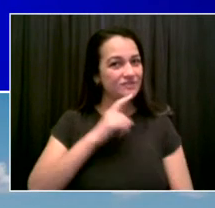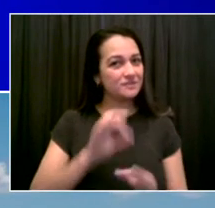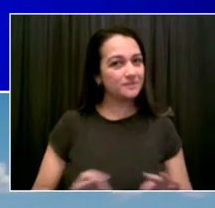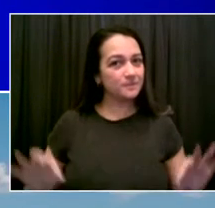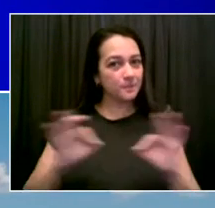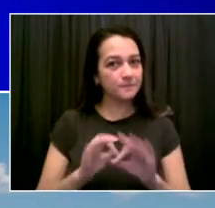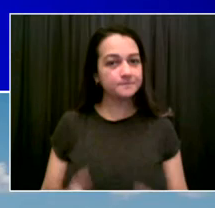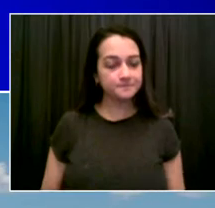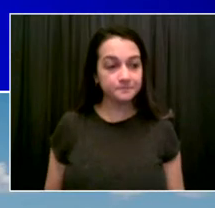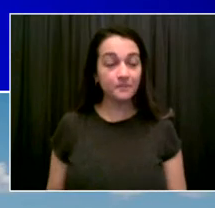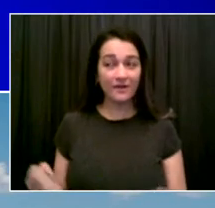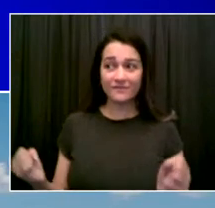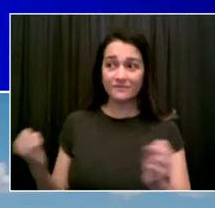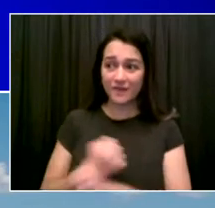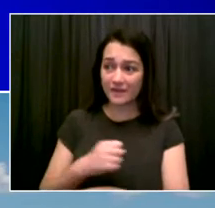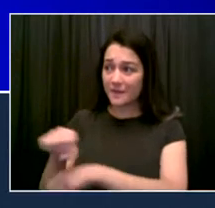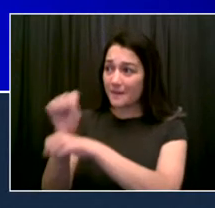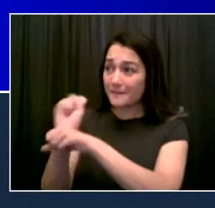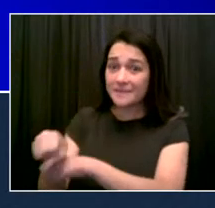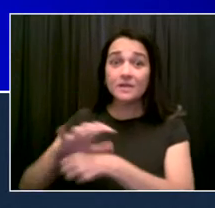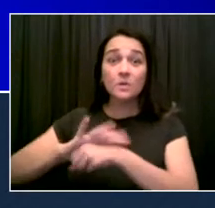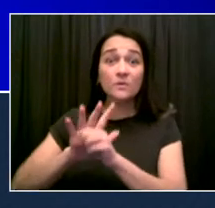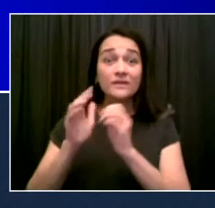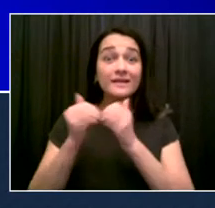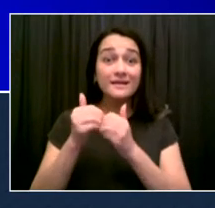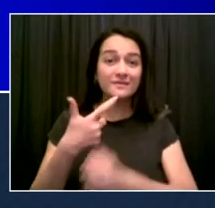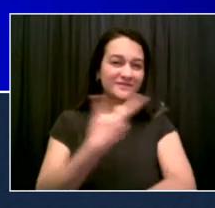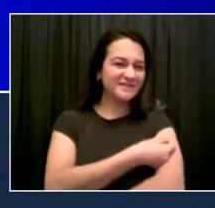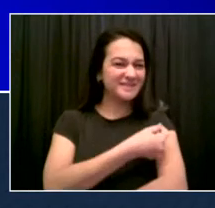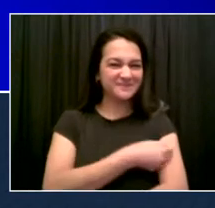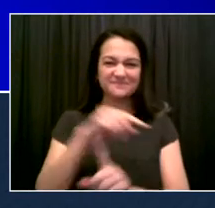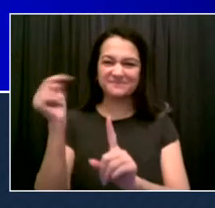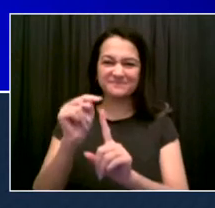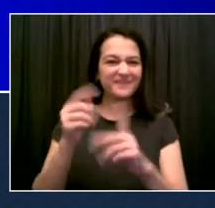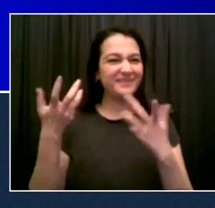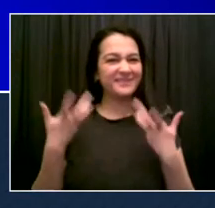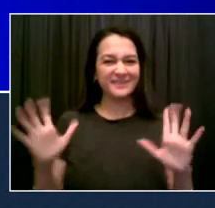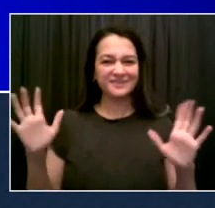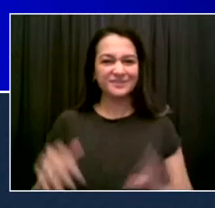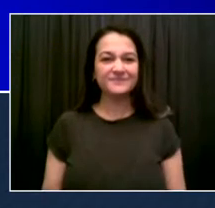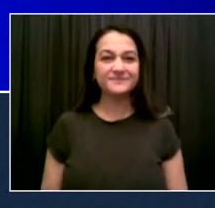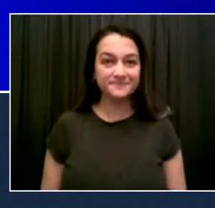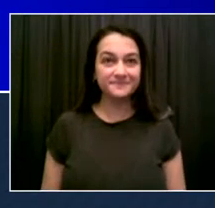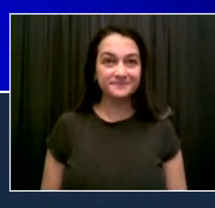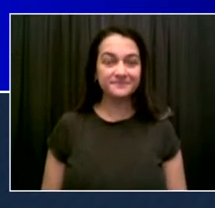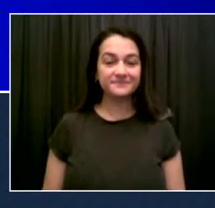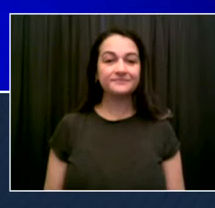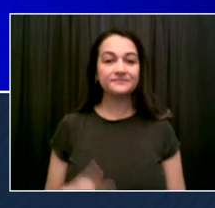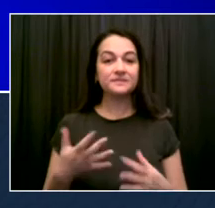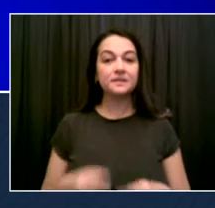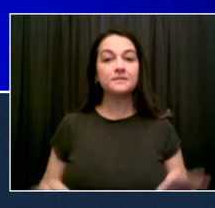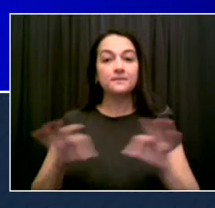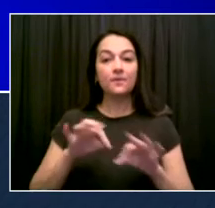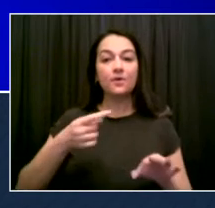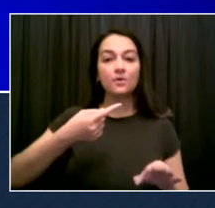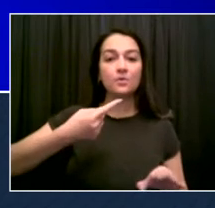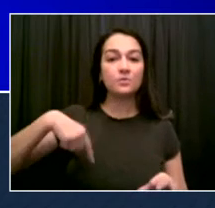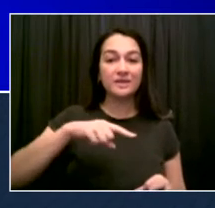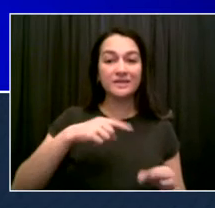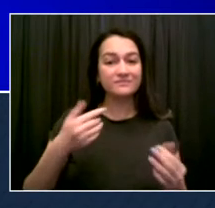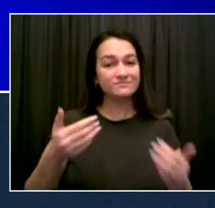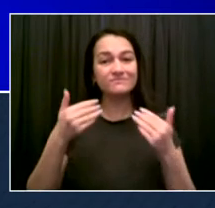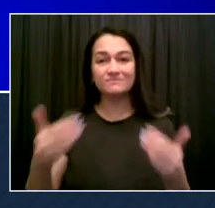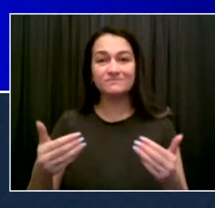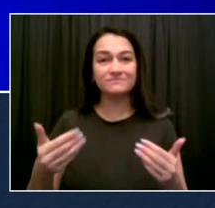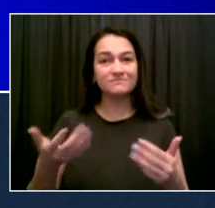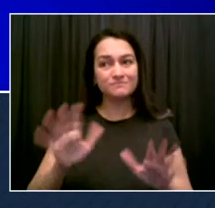all in this city. That means more and more vaccinations. And we know that strong, clear mandates help. So